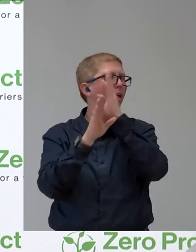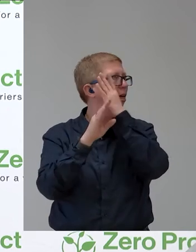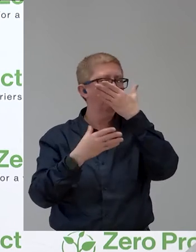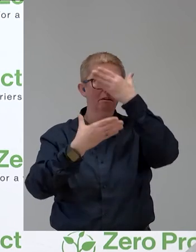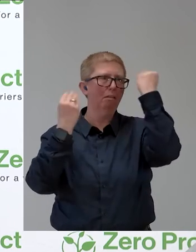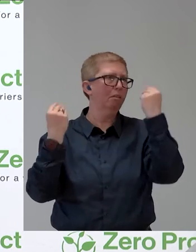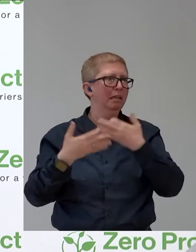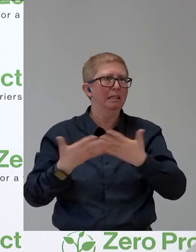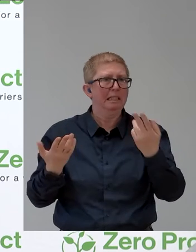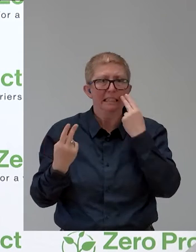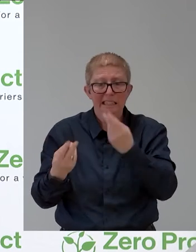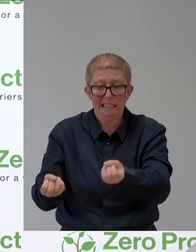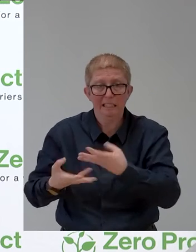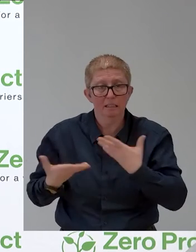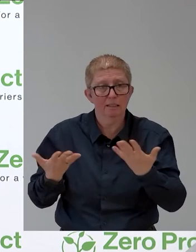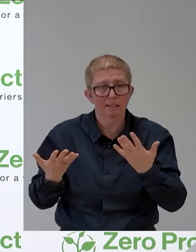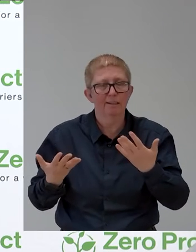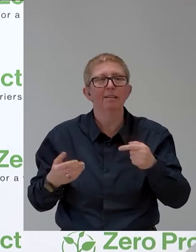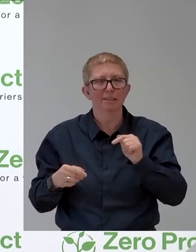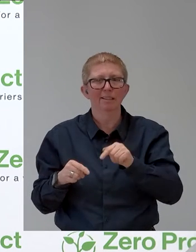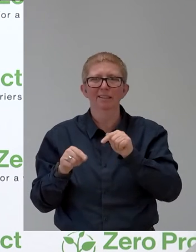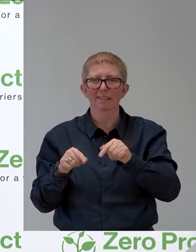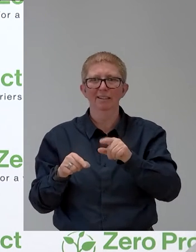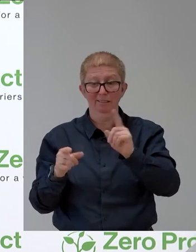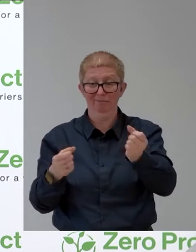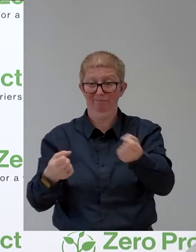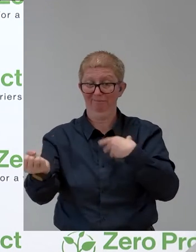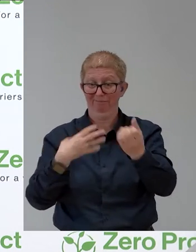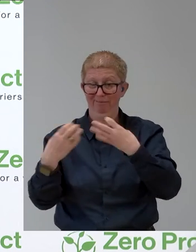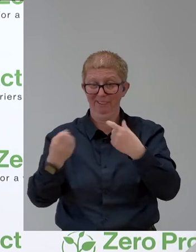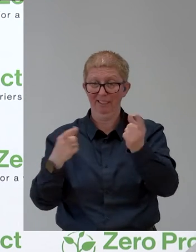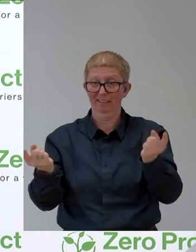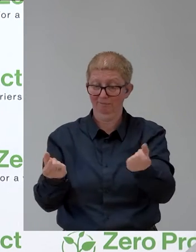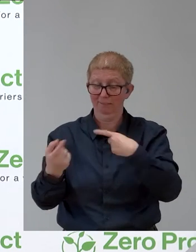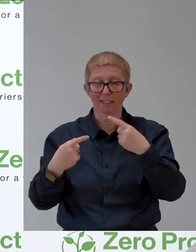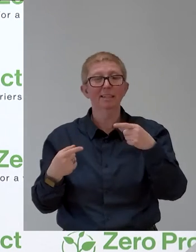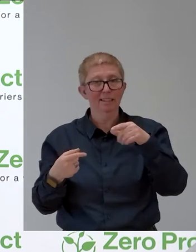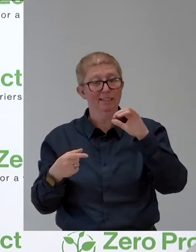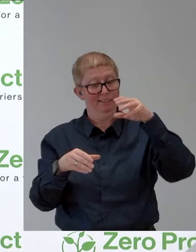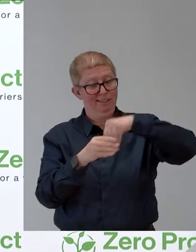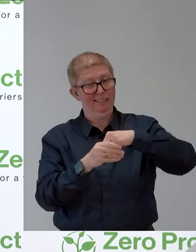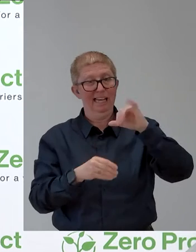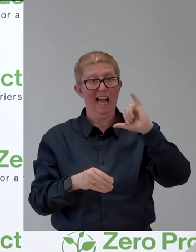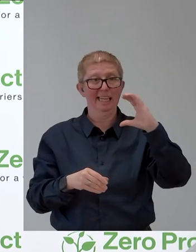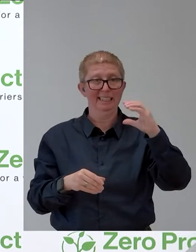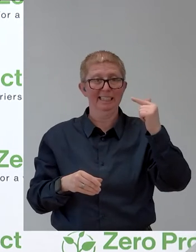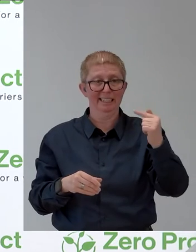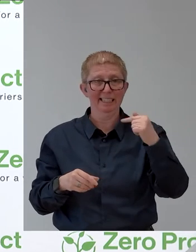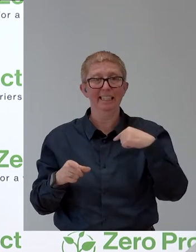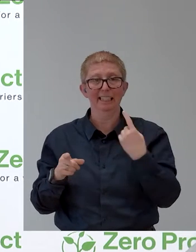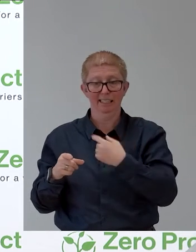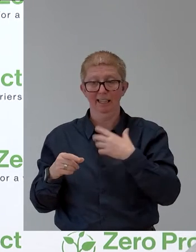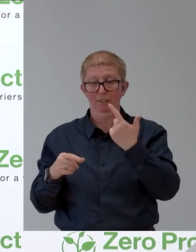call for nominations. So for the first time, we had two topics, basically. We had employment and ICT last year,